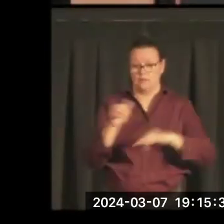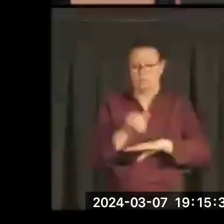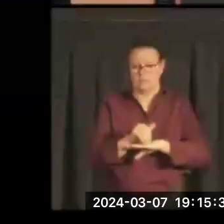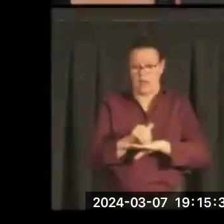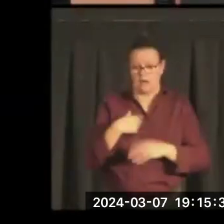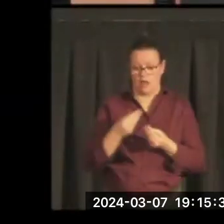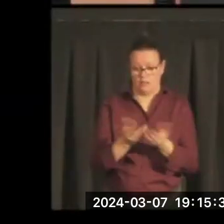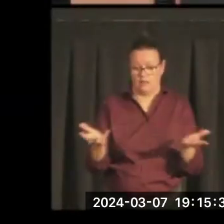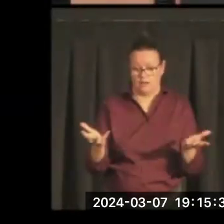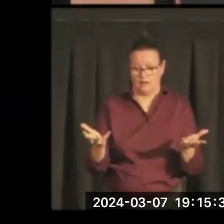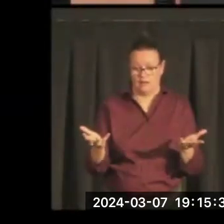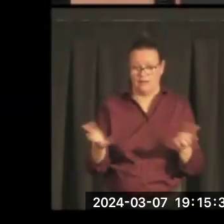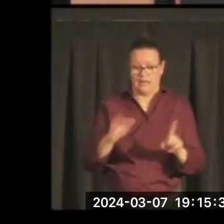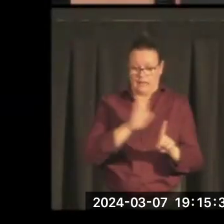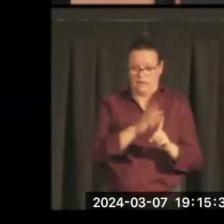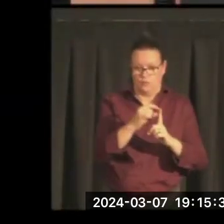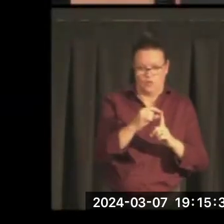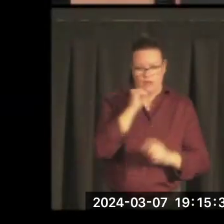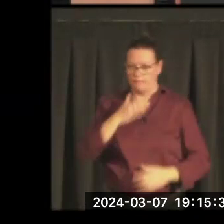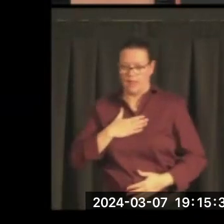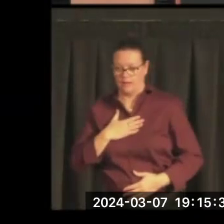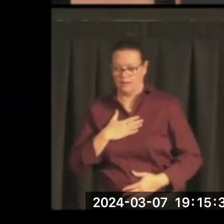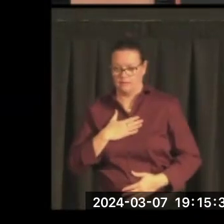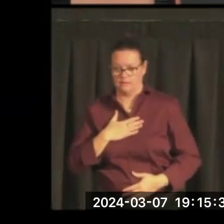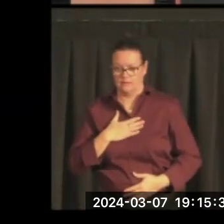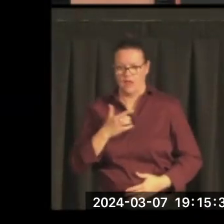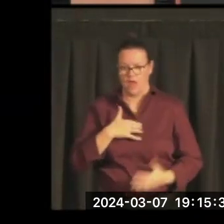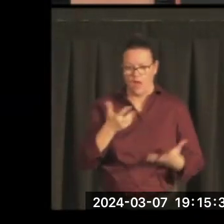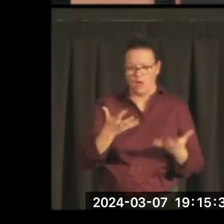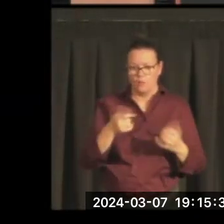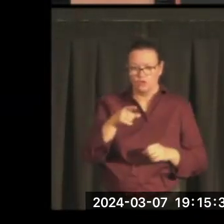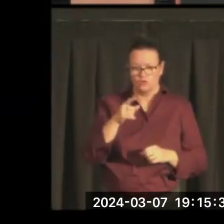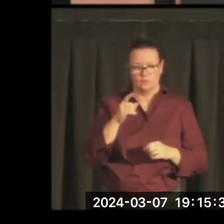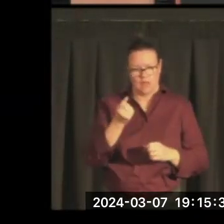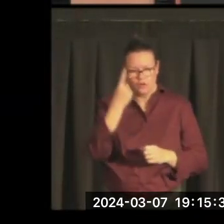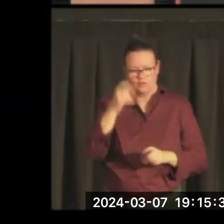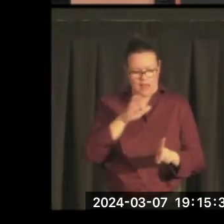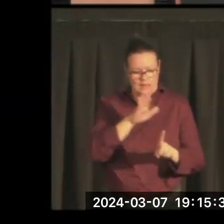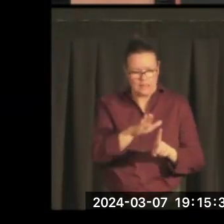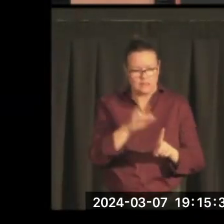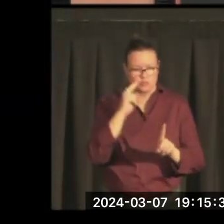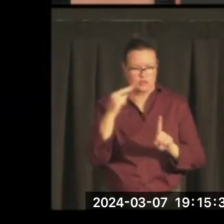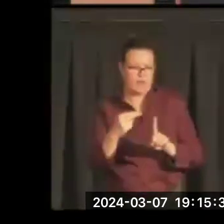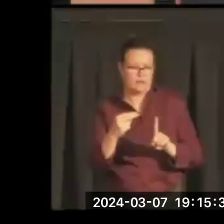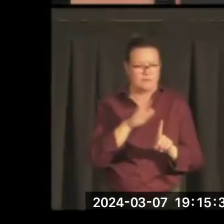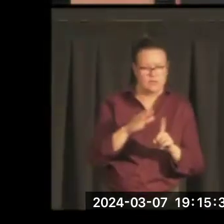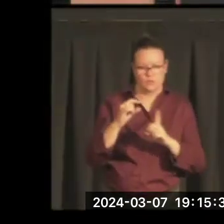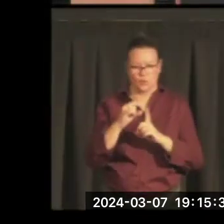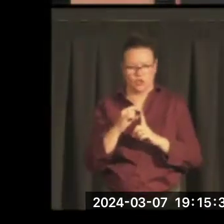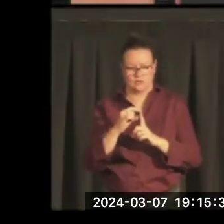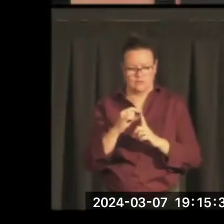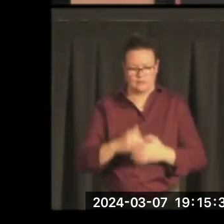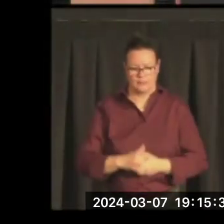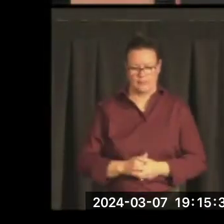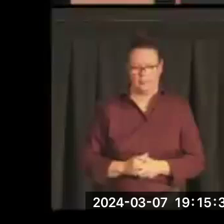so that you can hear his words, not mine, and also to let you hear the voices of other people other than mine on their